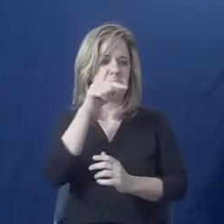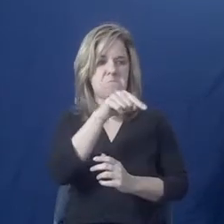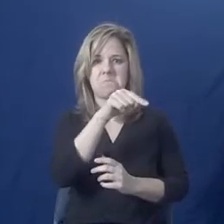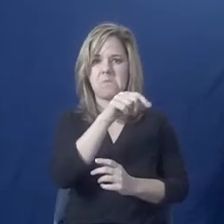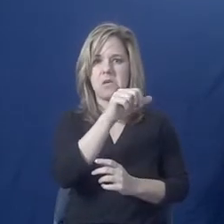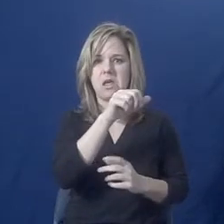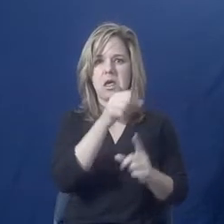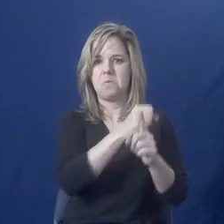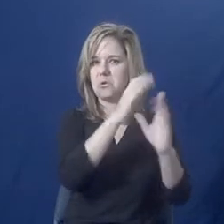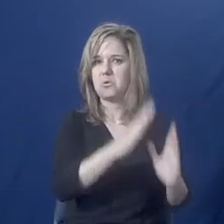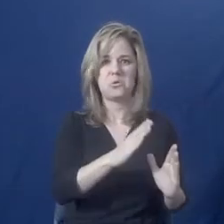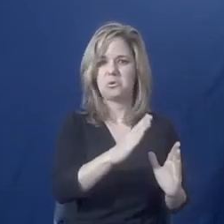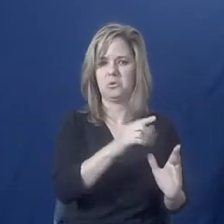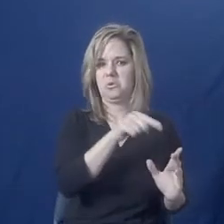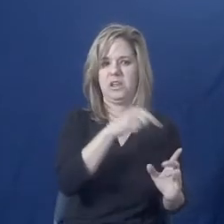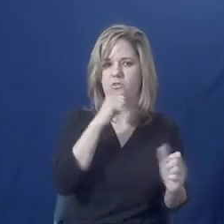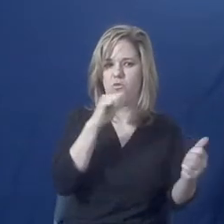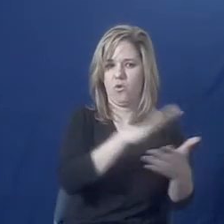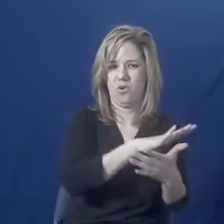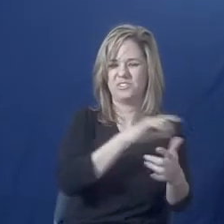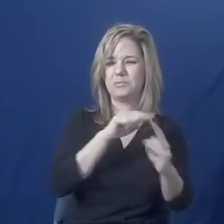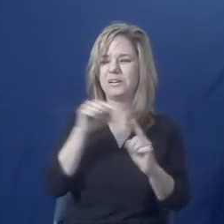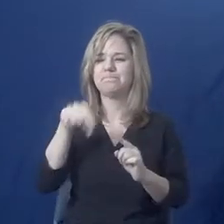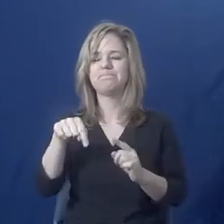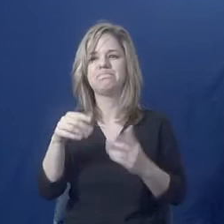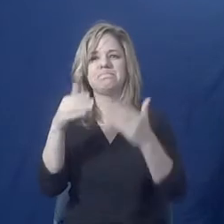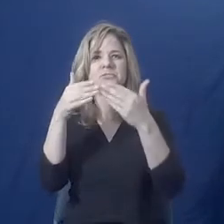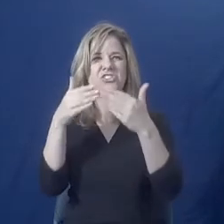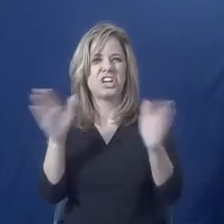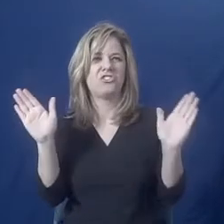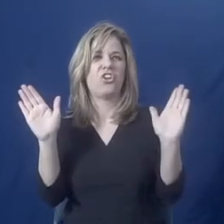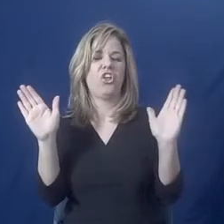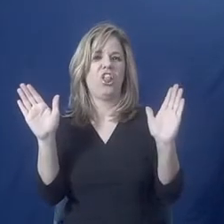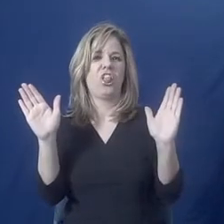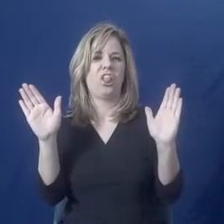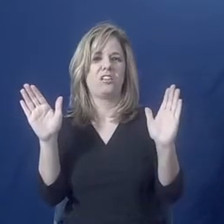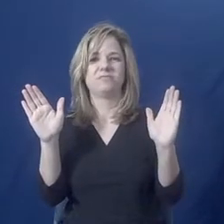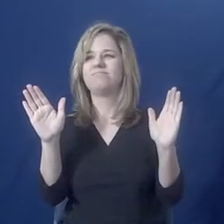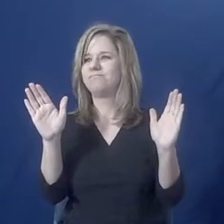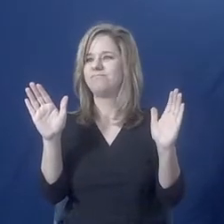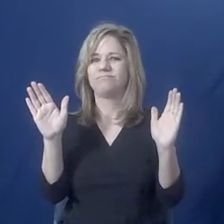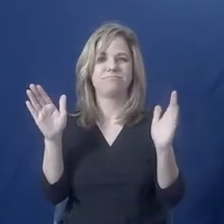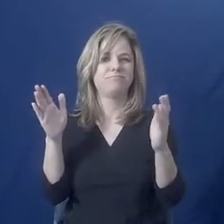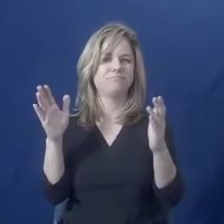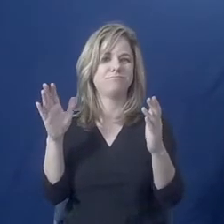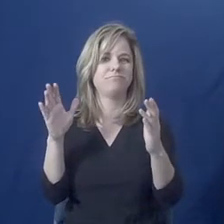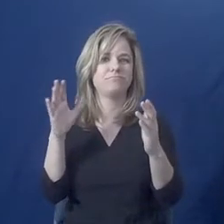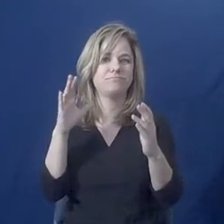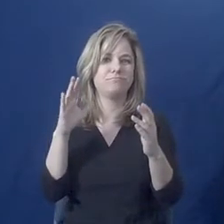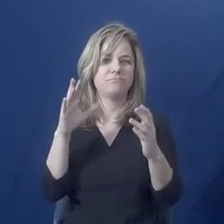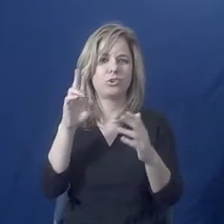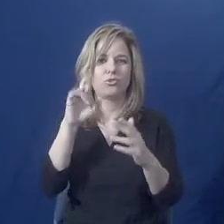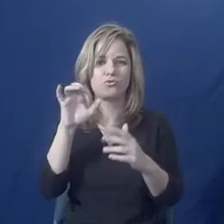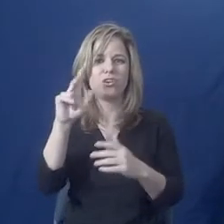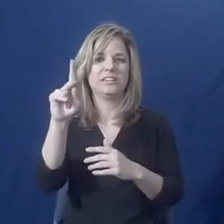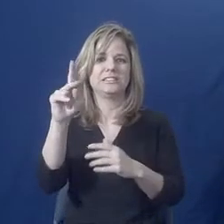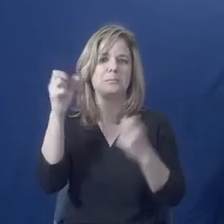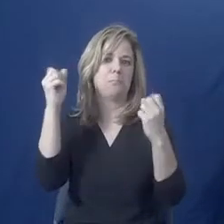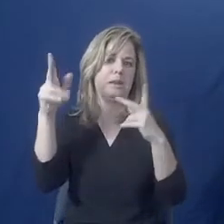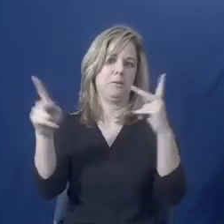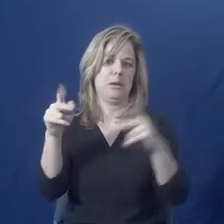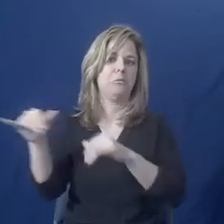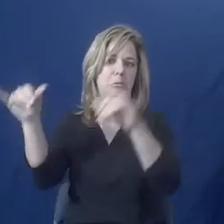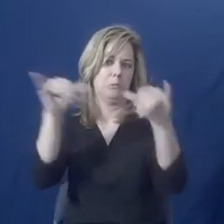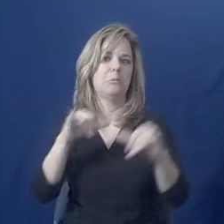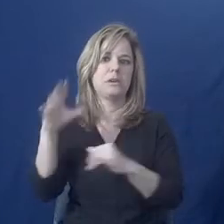do with the abuser, but are kind of just part of many of our lives, and are, and are things that